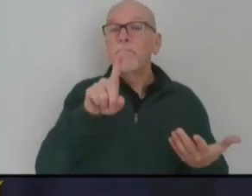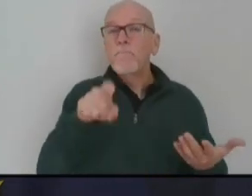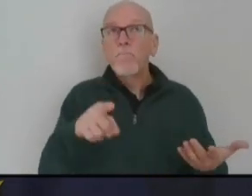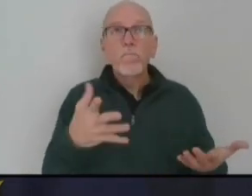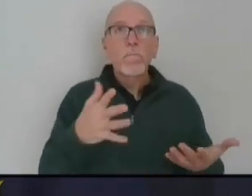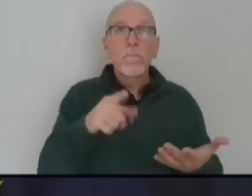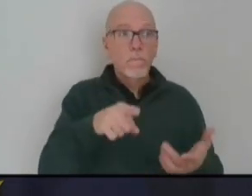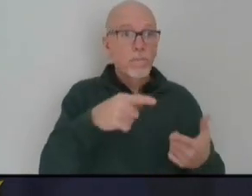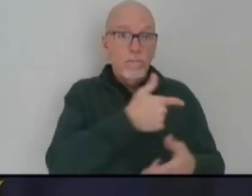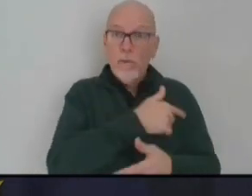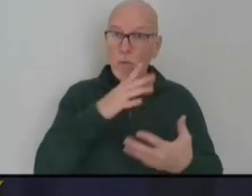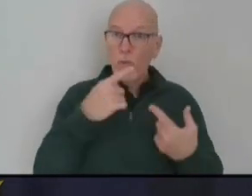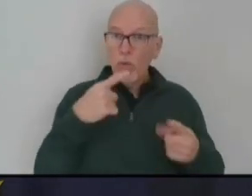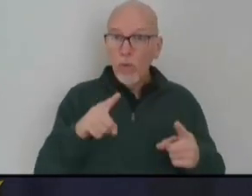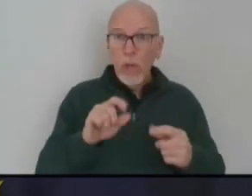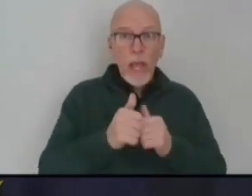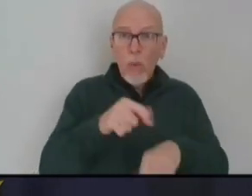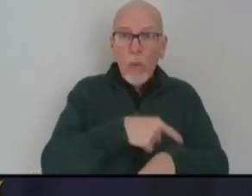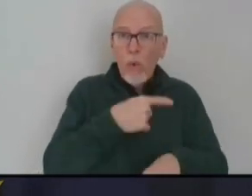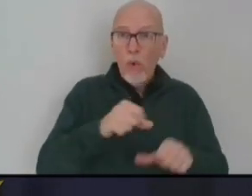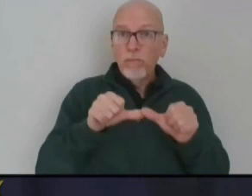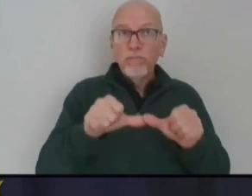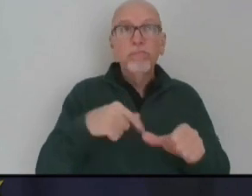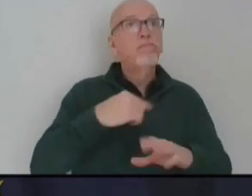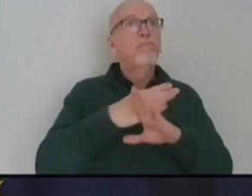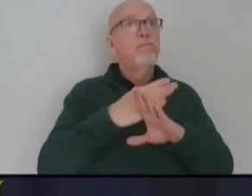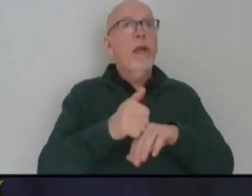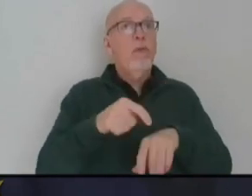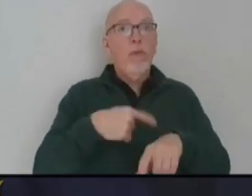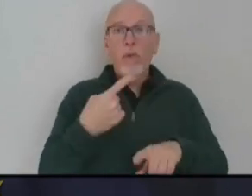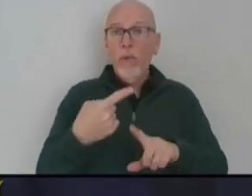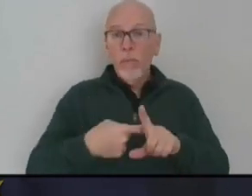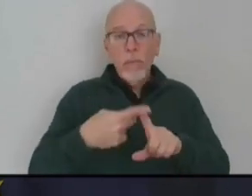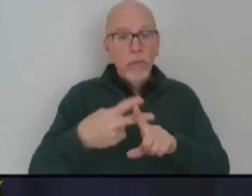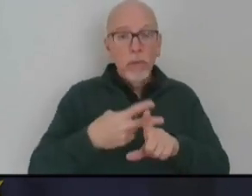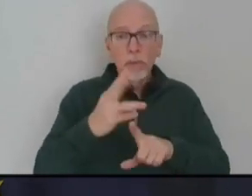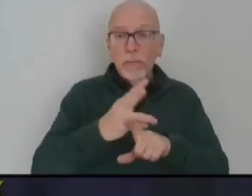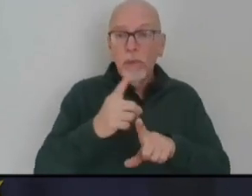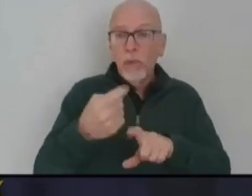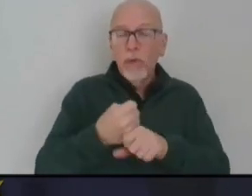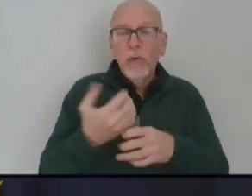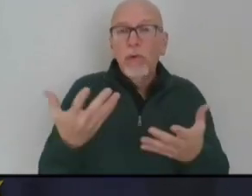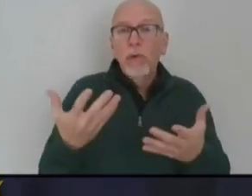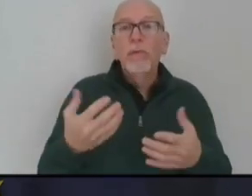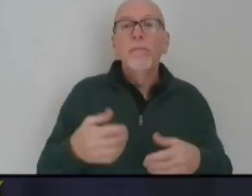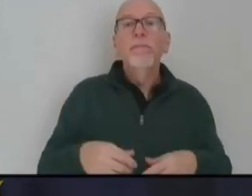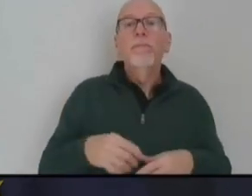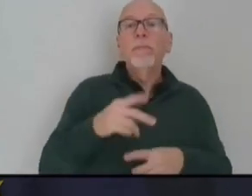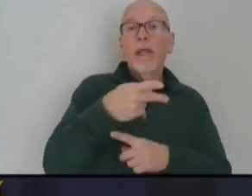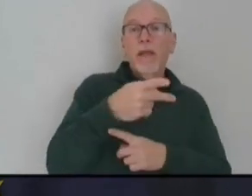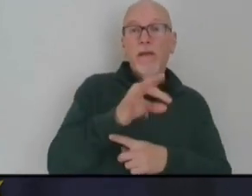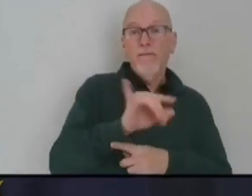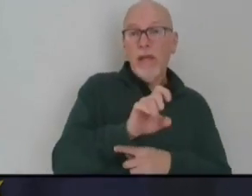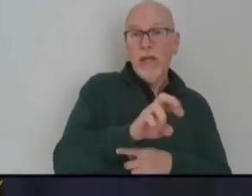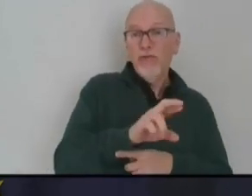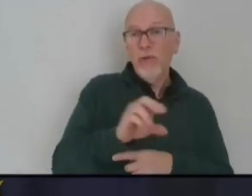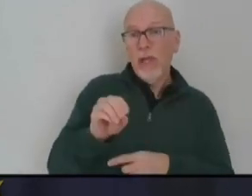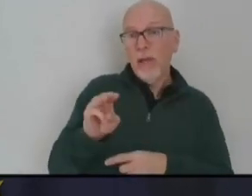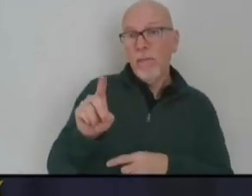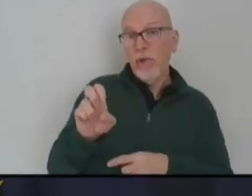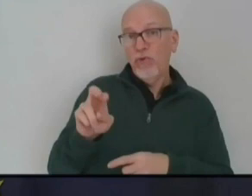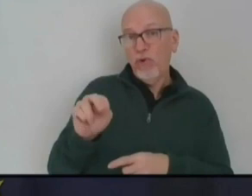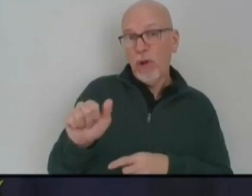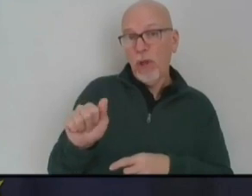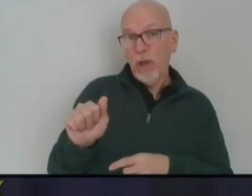work and how long the vaccine will provide immunity to COVID-19. Trials for both the Pfizer and Moderna vaccines are